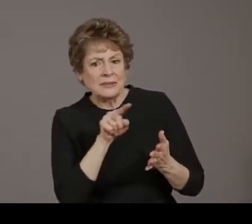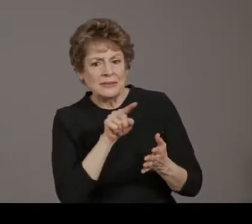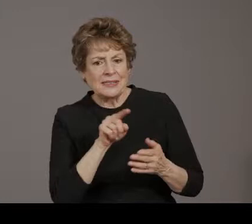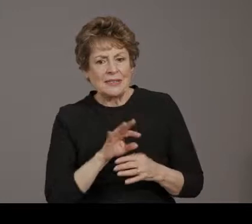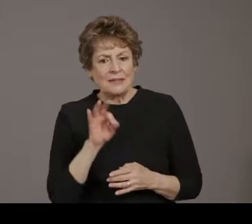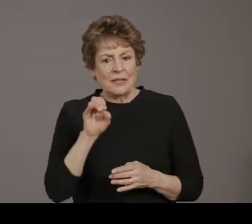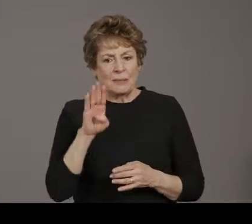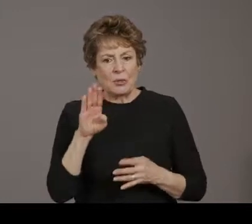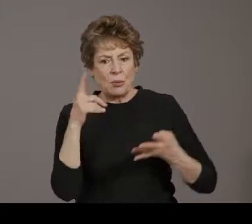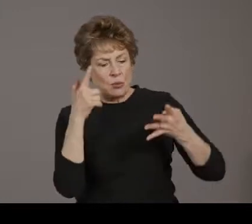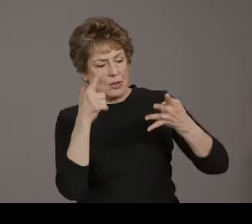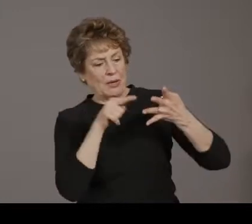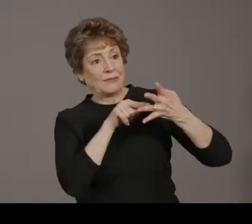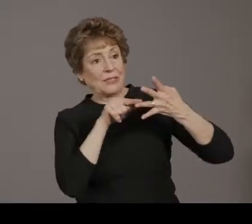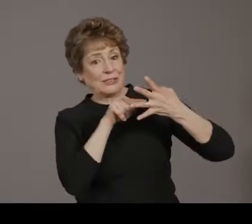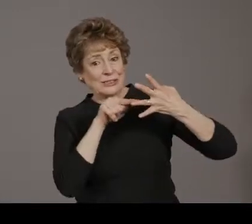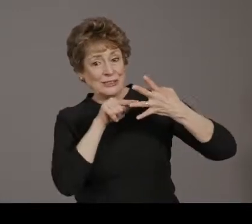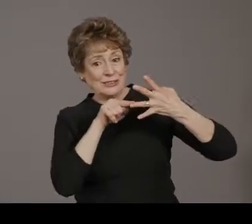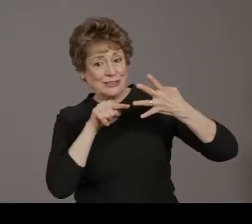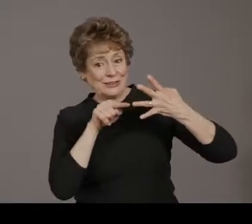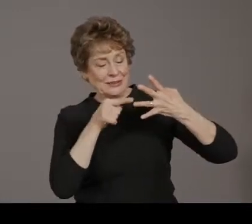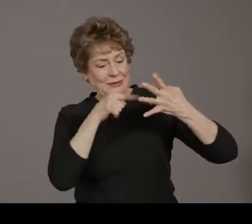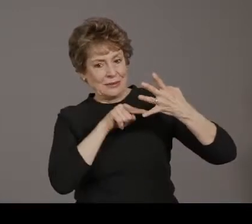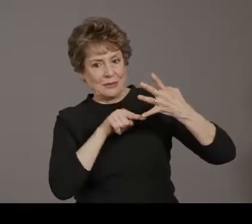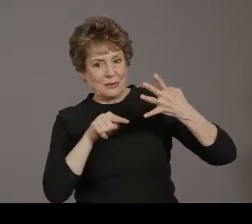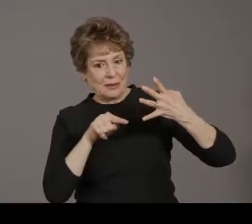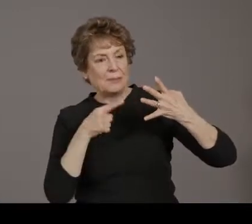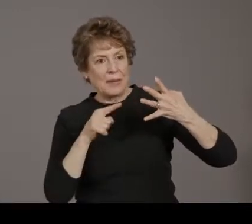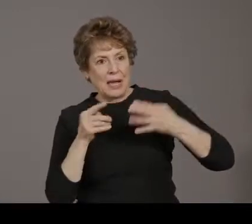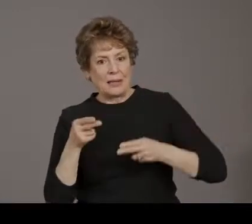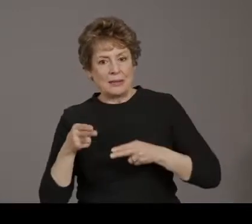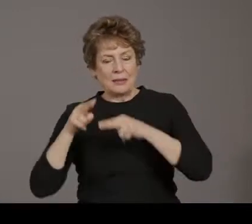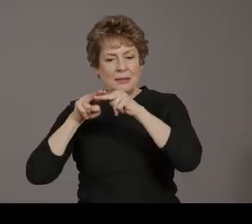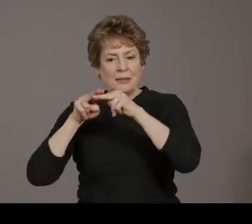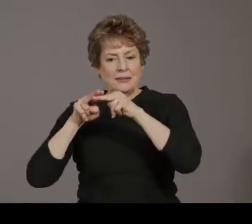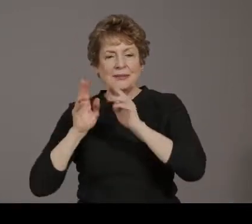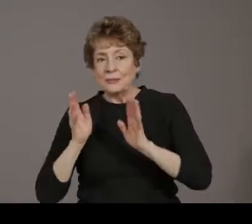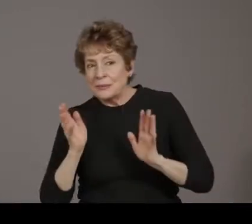The Pfizer doses are not as significant as we had hoped because